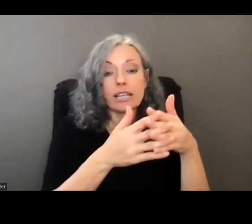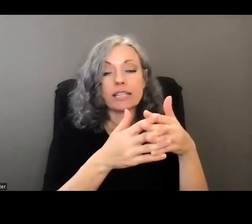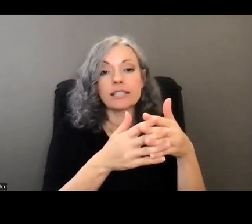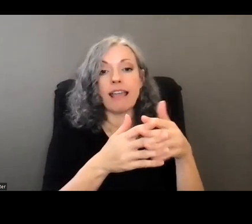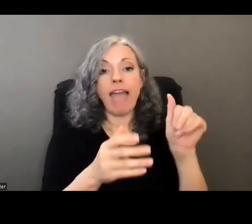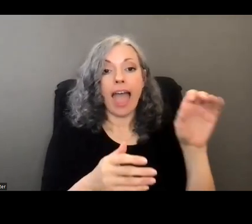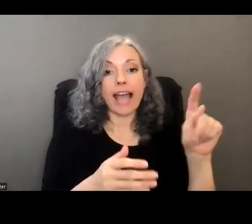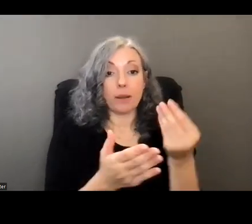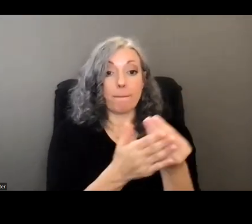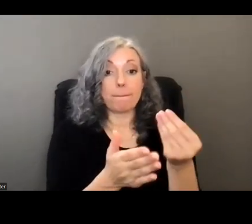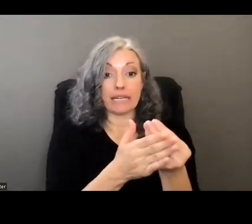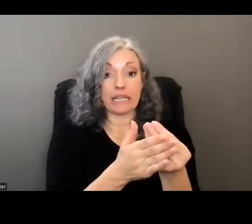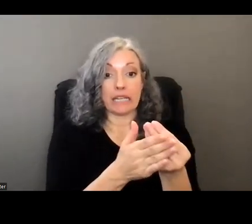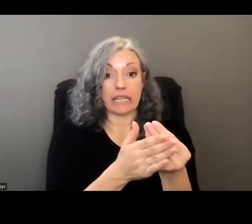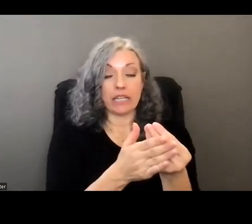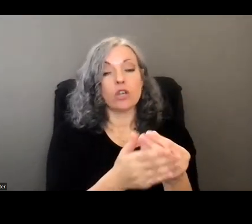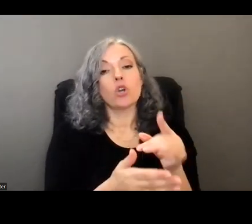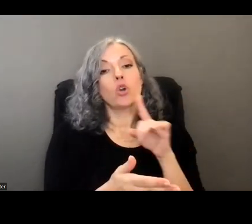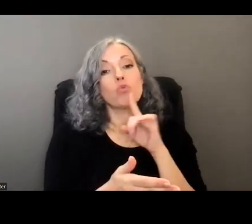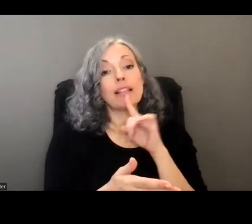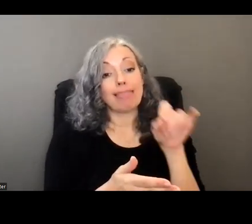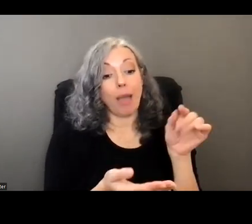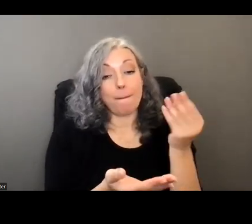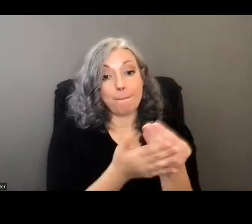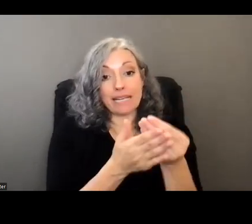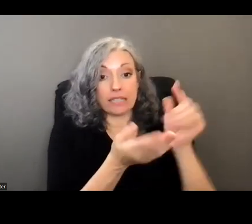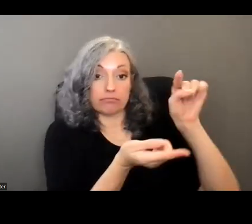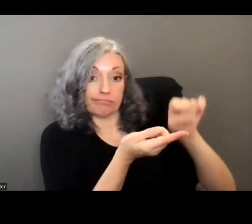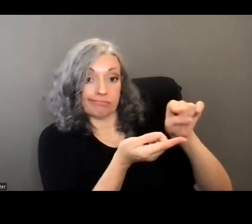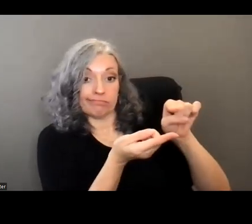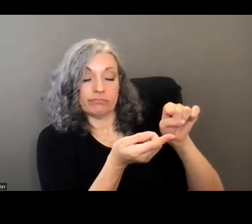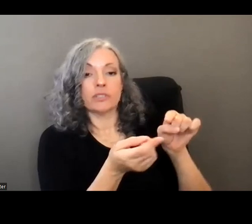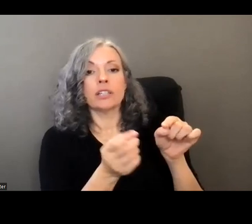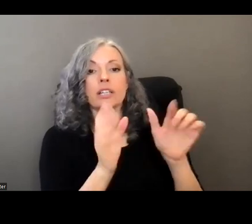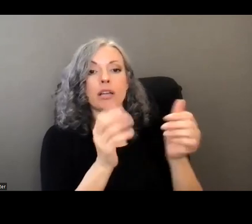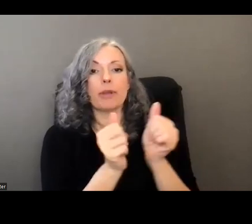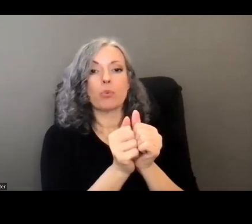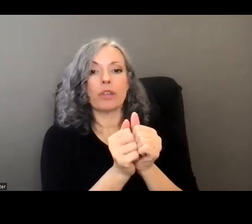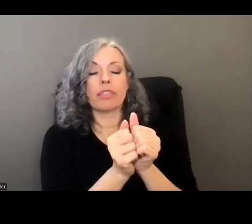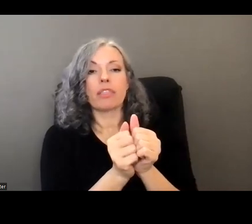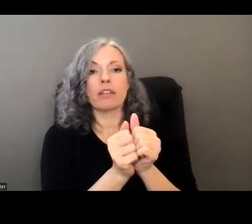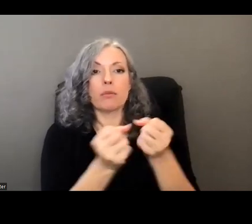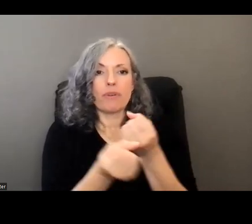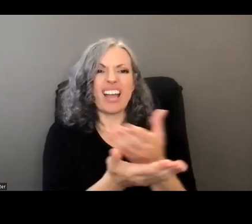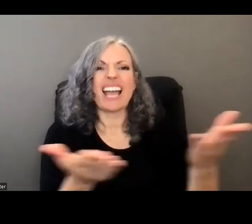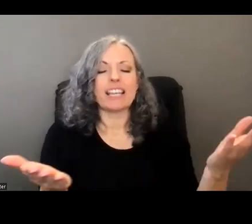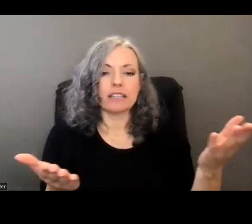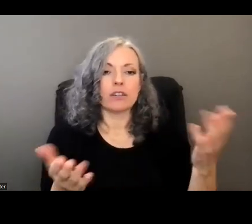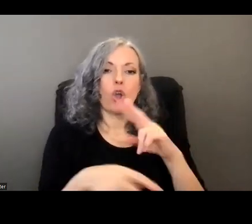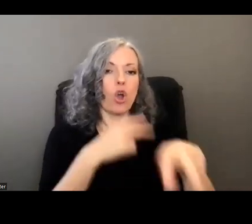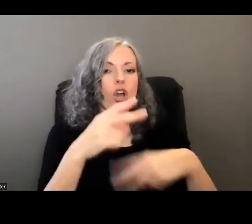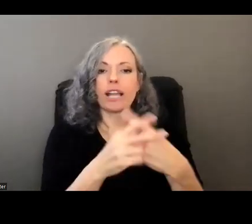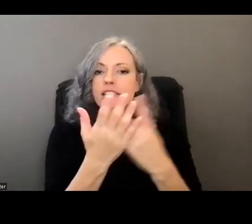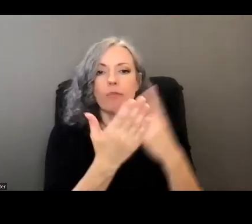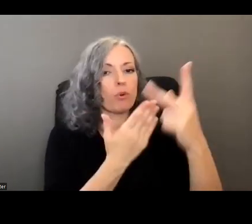is the minority of money that that aaa is using to provide all kinds of programs